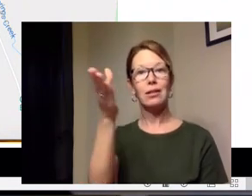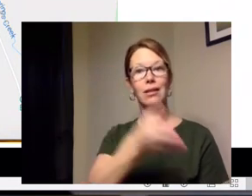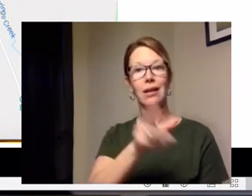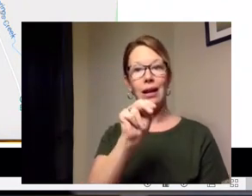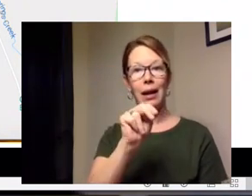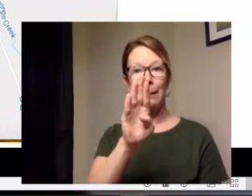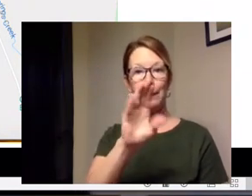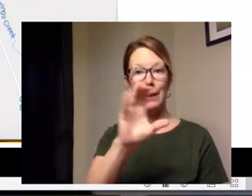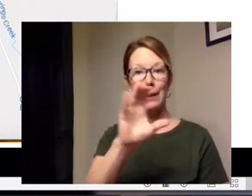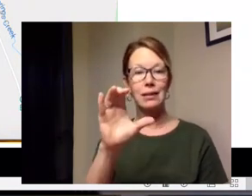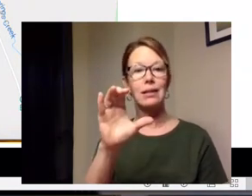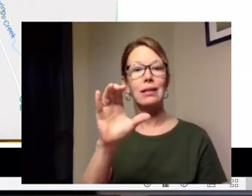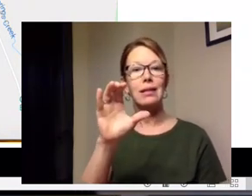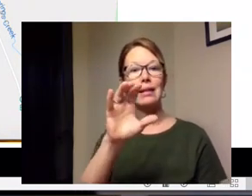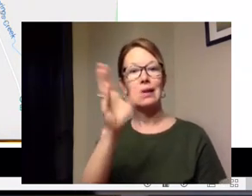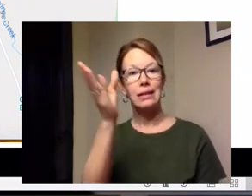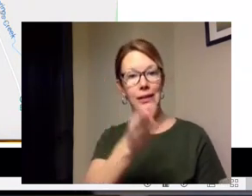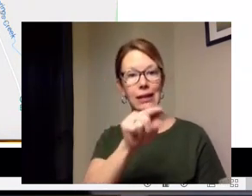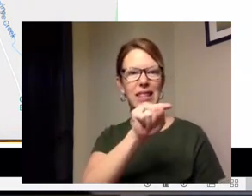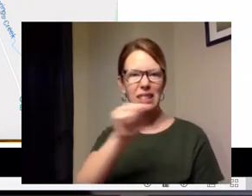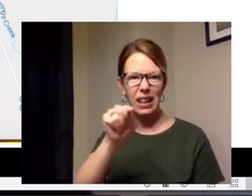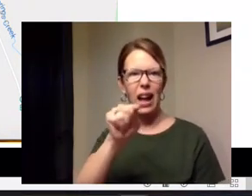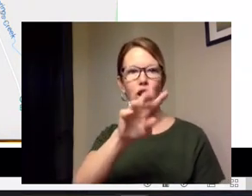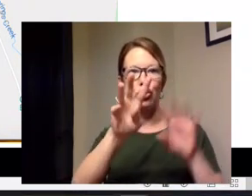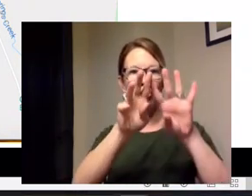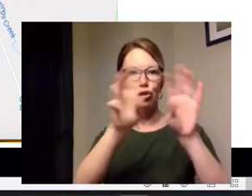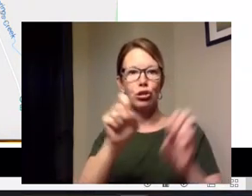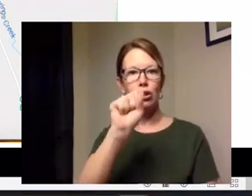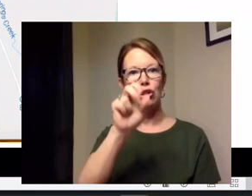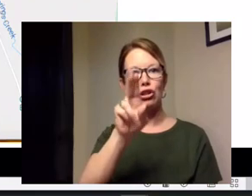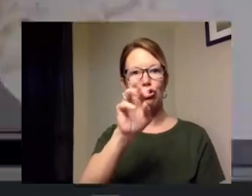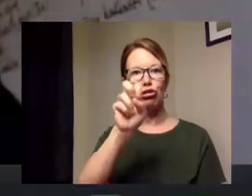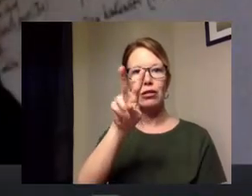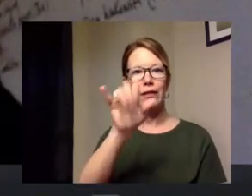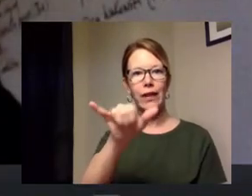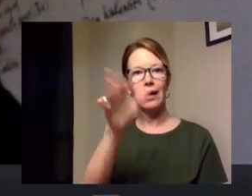-survey forward slash thank you kat